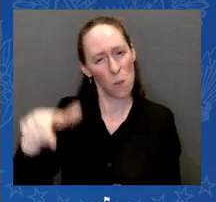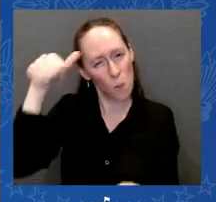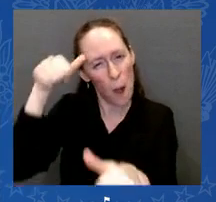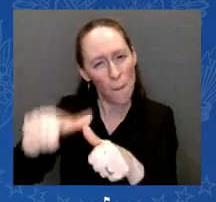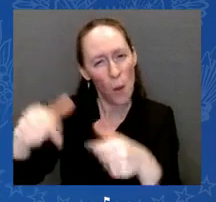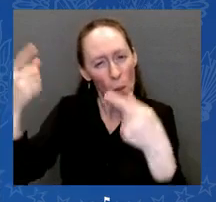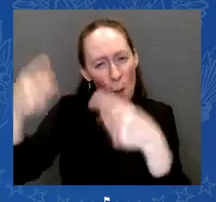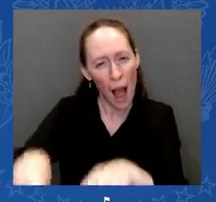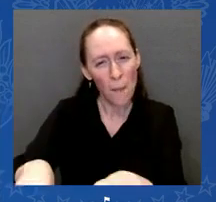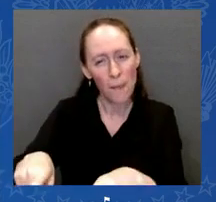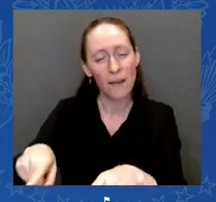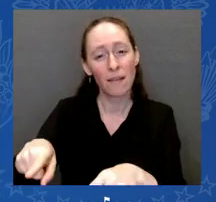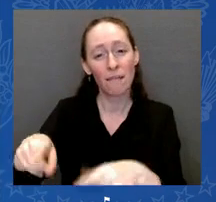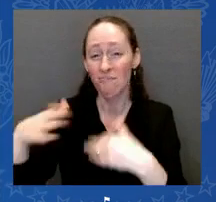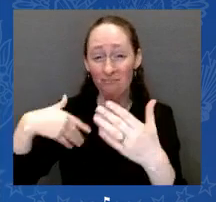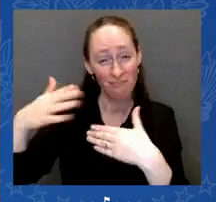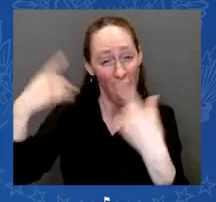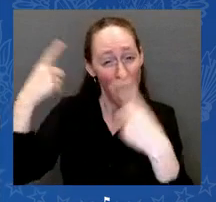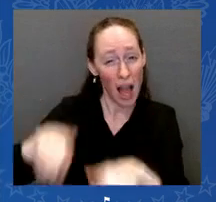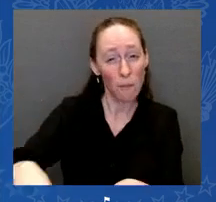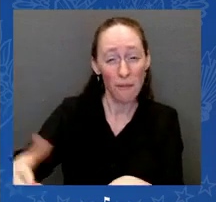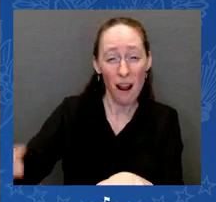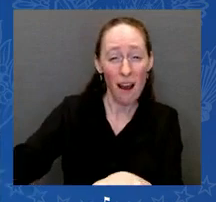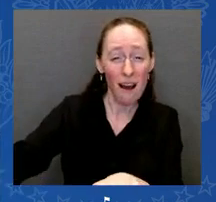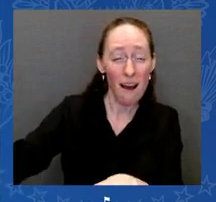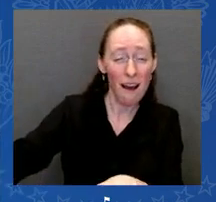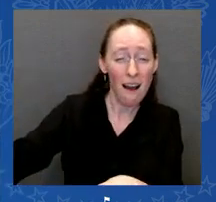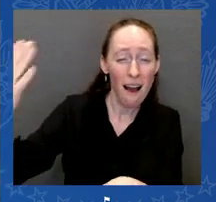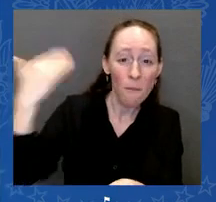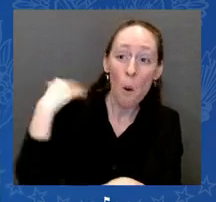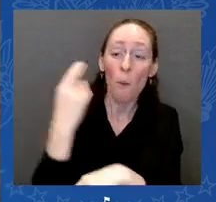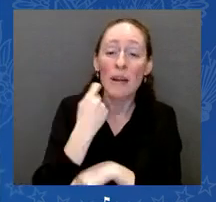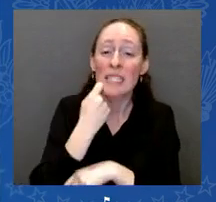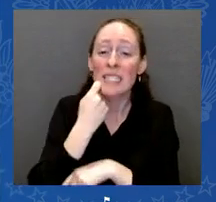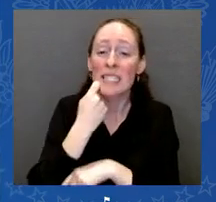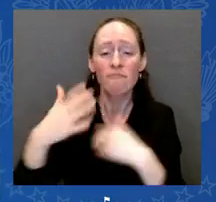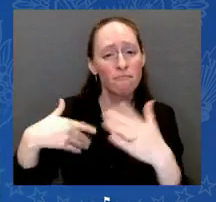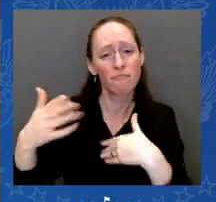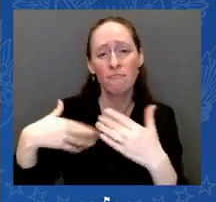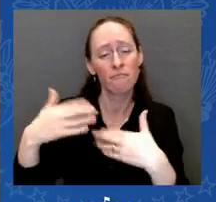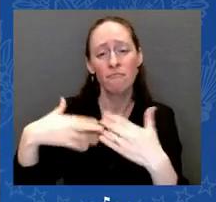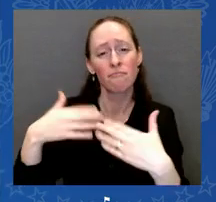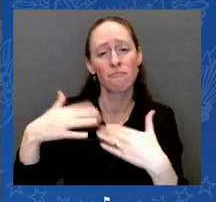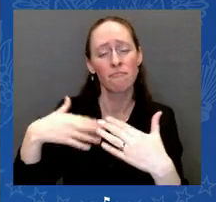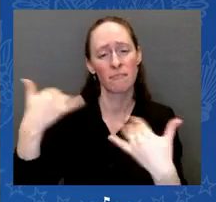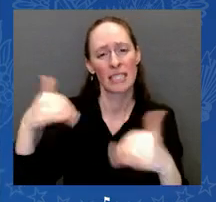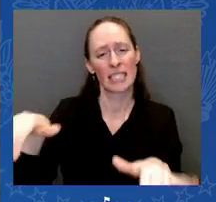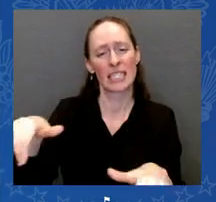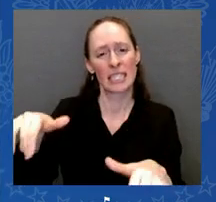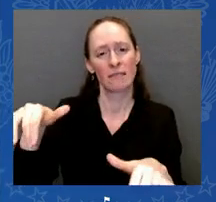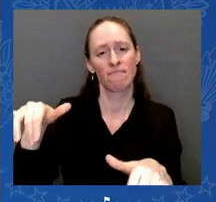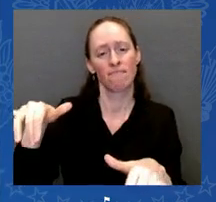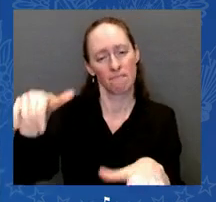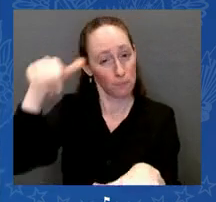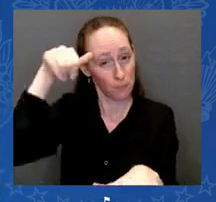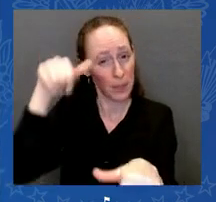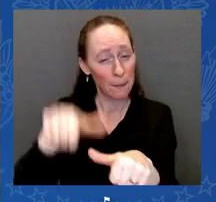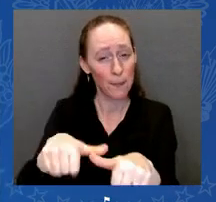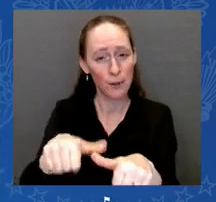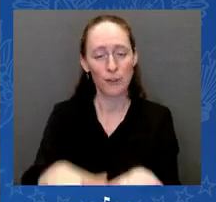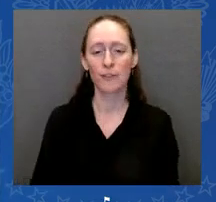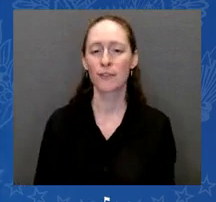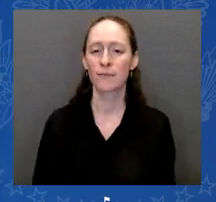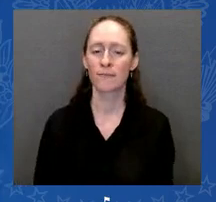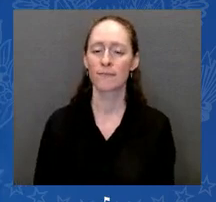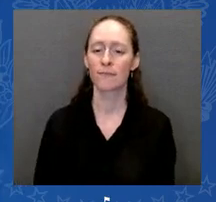go by. And it brings it back. But your voices matter. Your